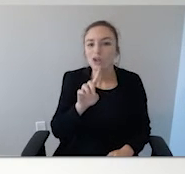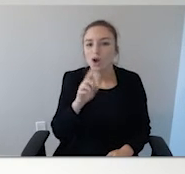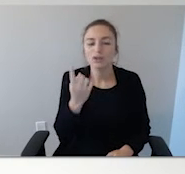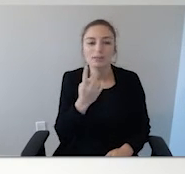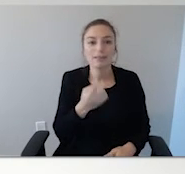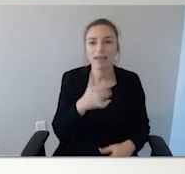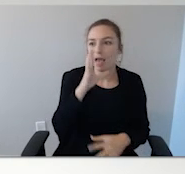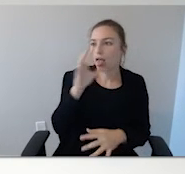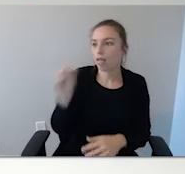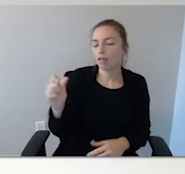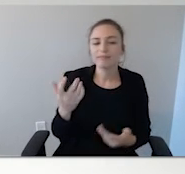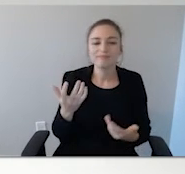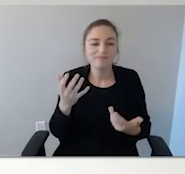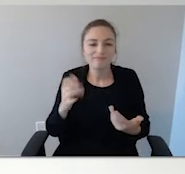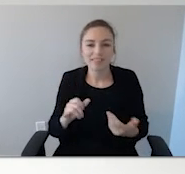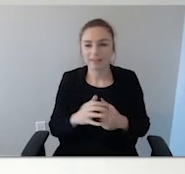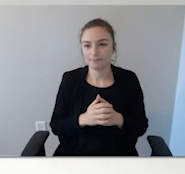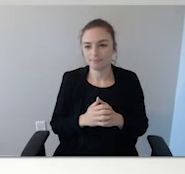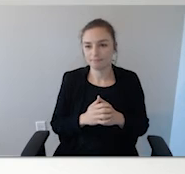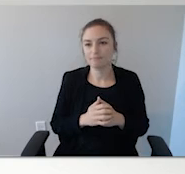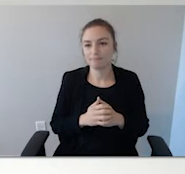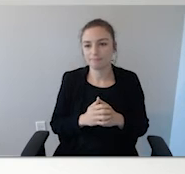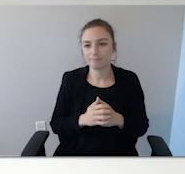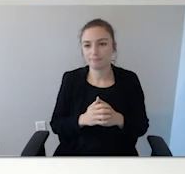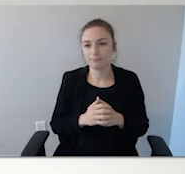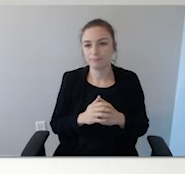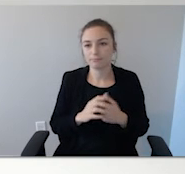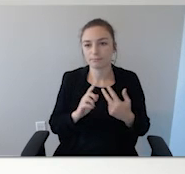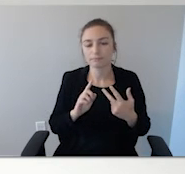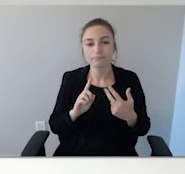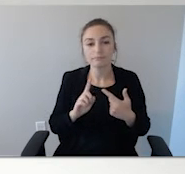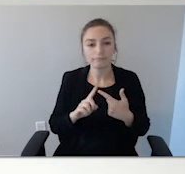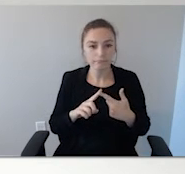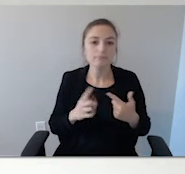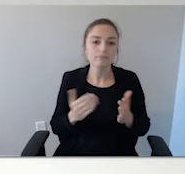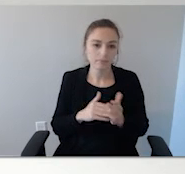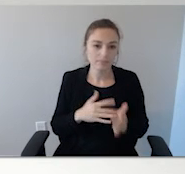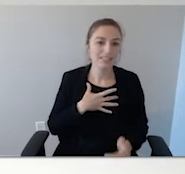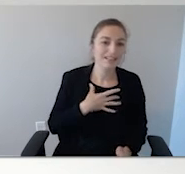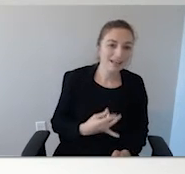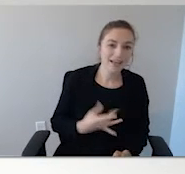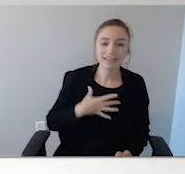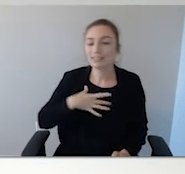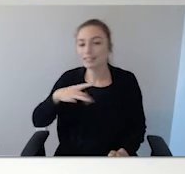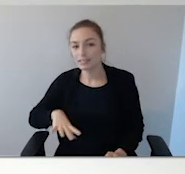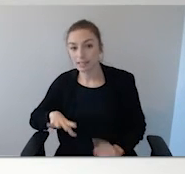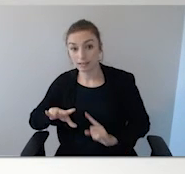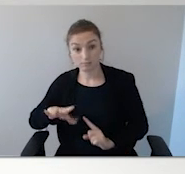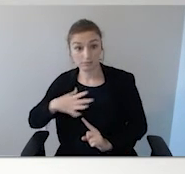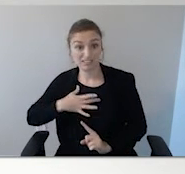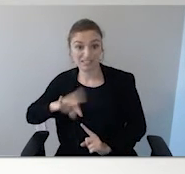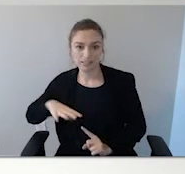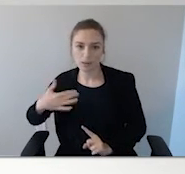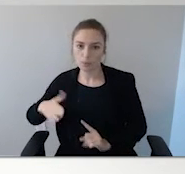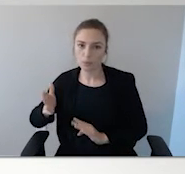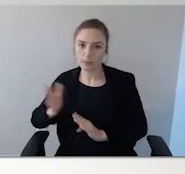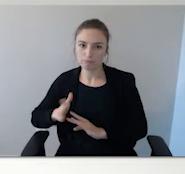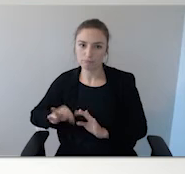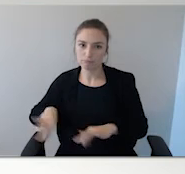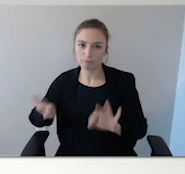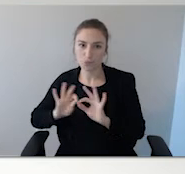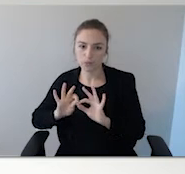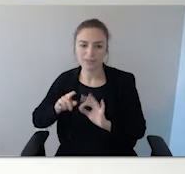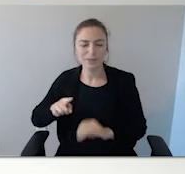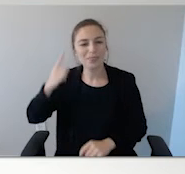also are going to want to list their likes and dislikes. Their dislikes are important. You wouldn't think that that's important